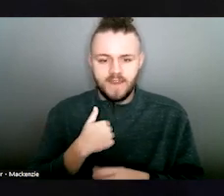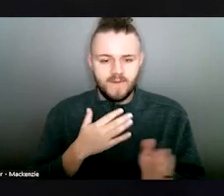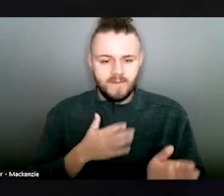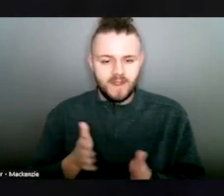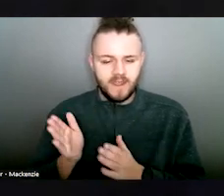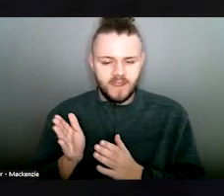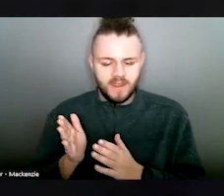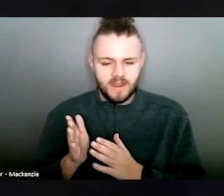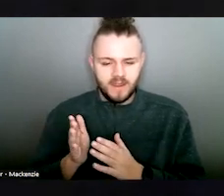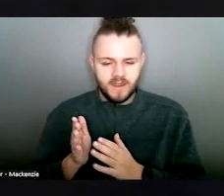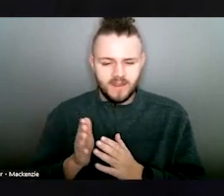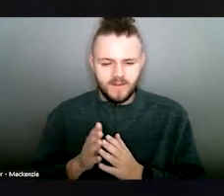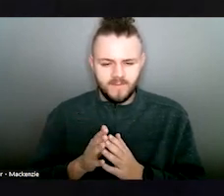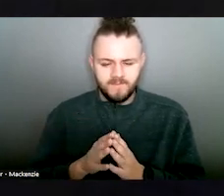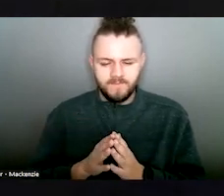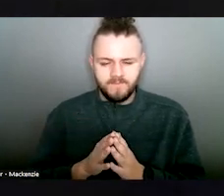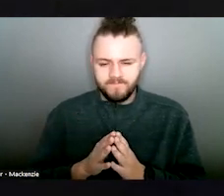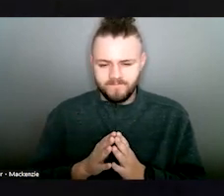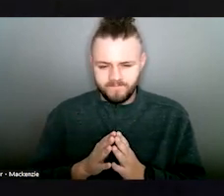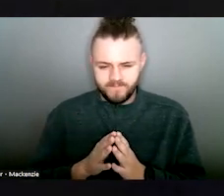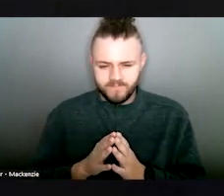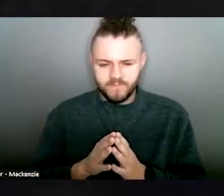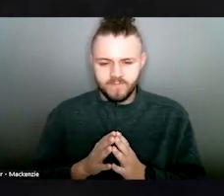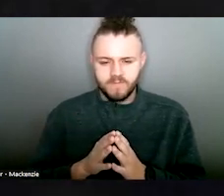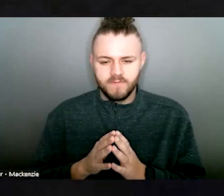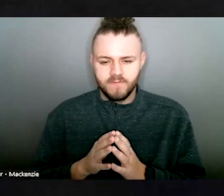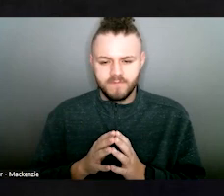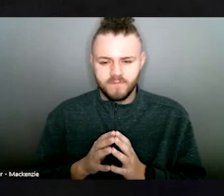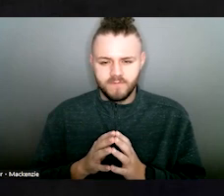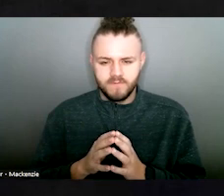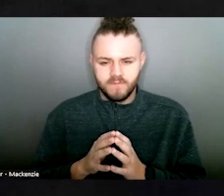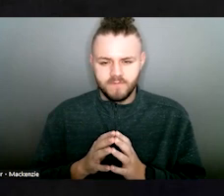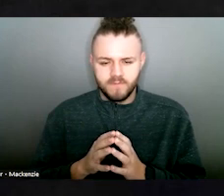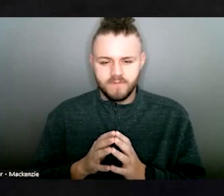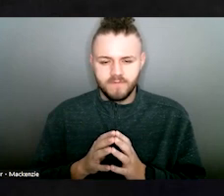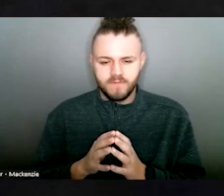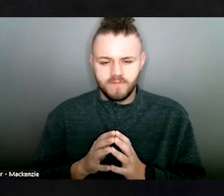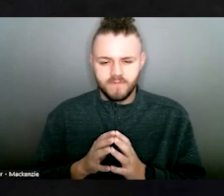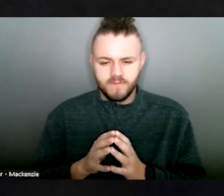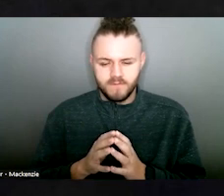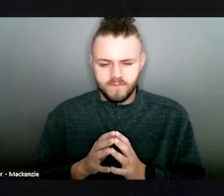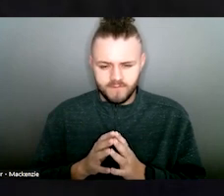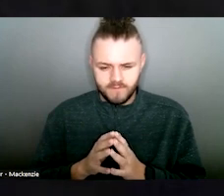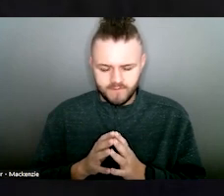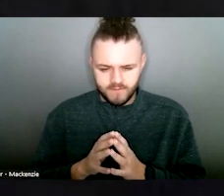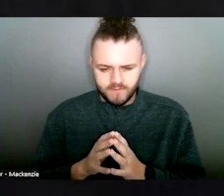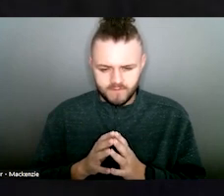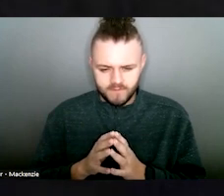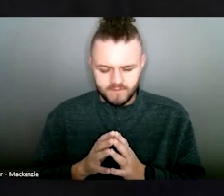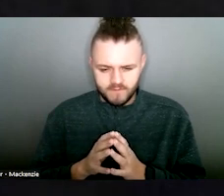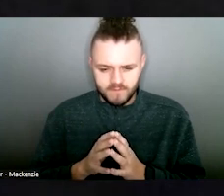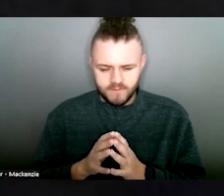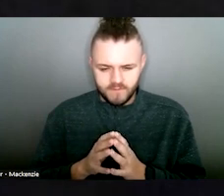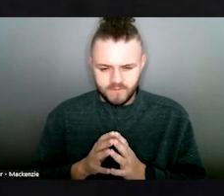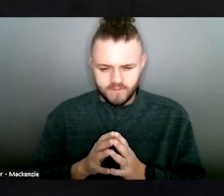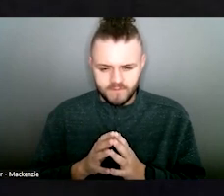Karen asked me, what's the number one goal for Wesley? And I said, Karen, the number one goal